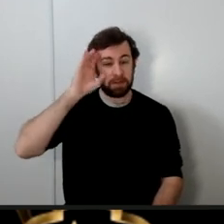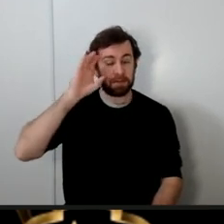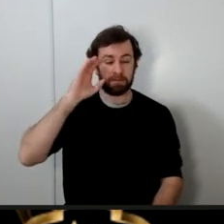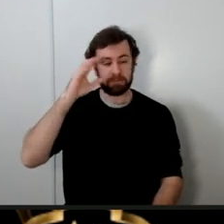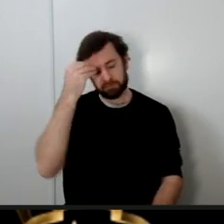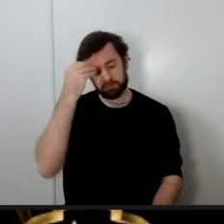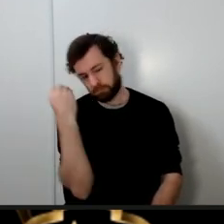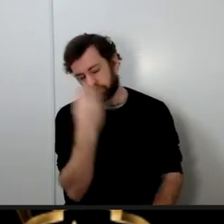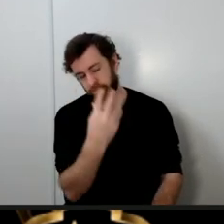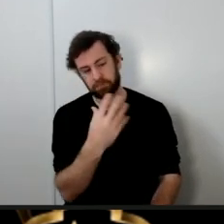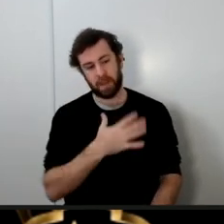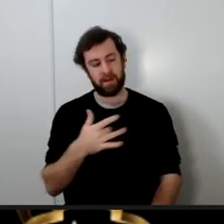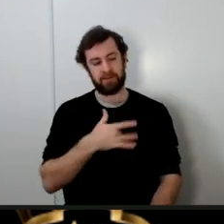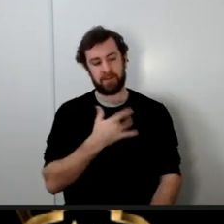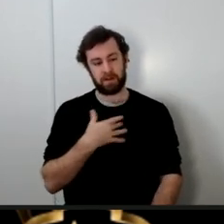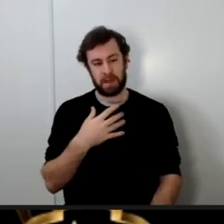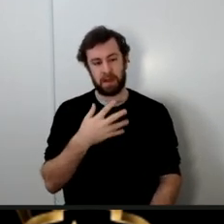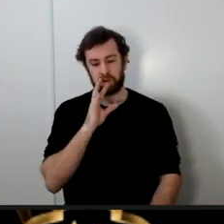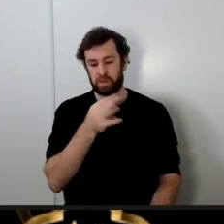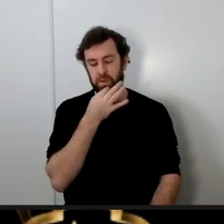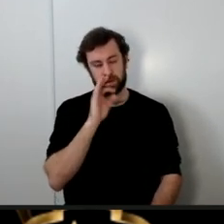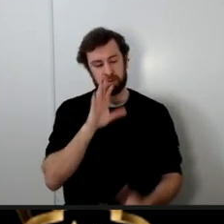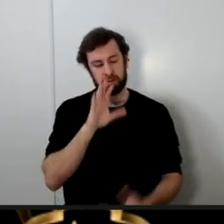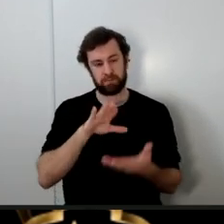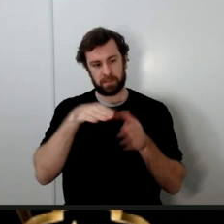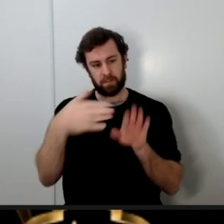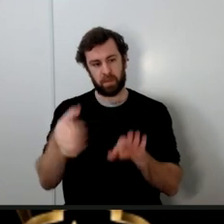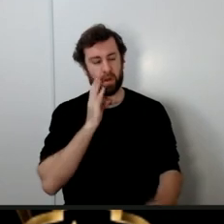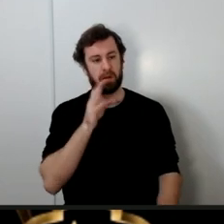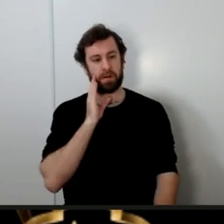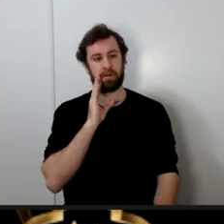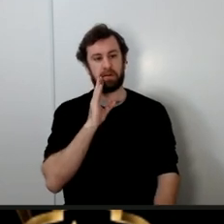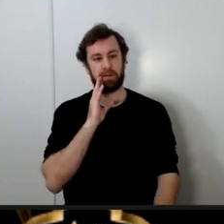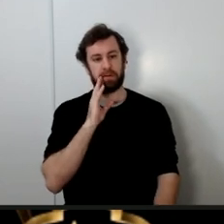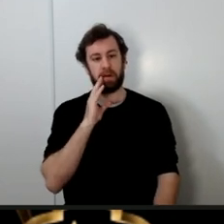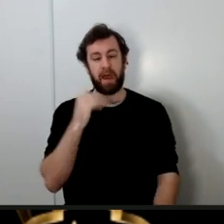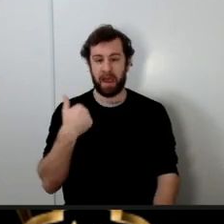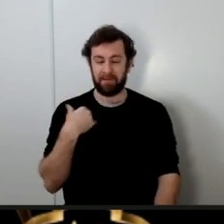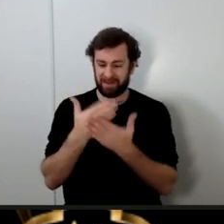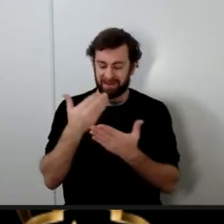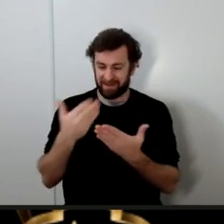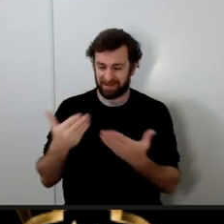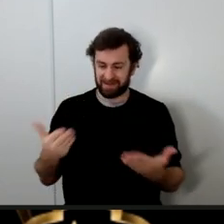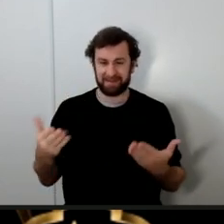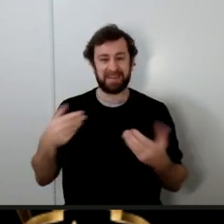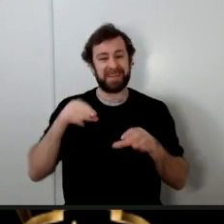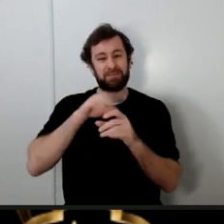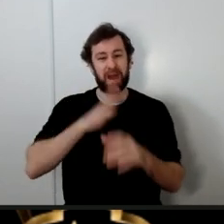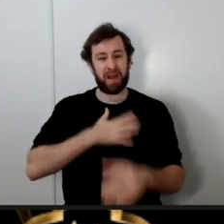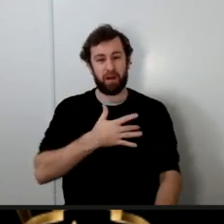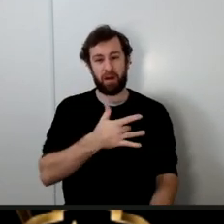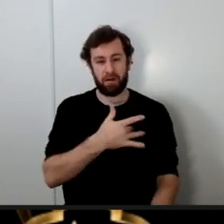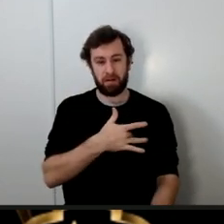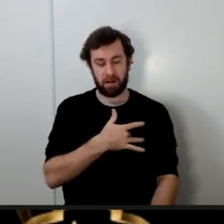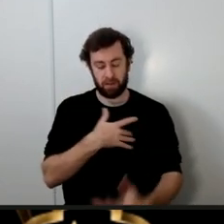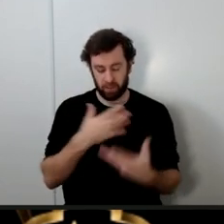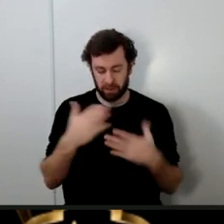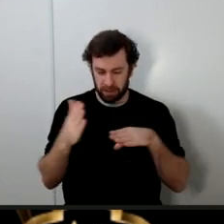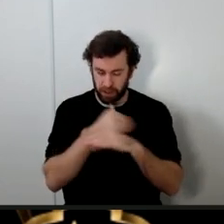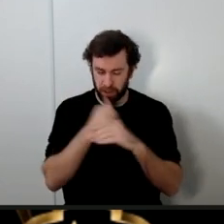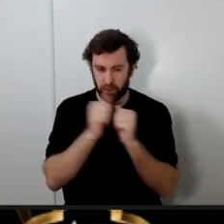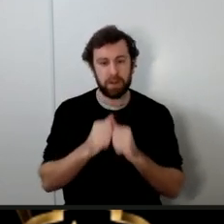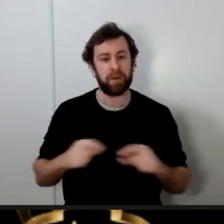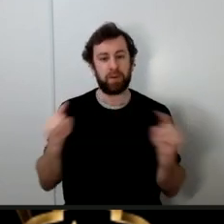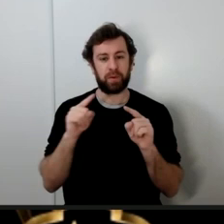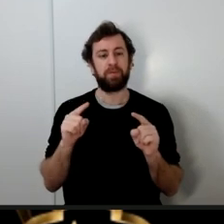feel that I am departing soon and there are things in my heart that I want to share with you the